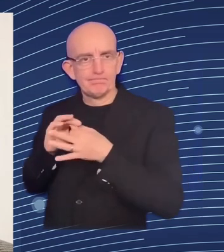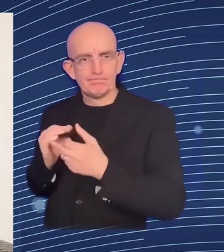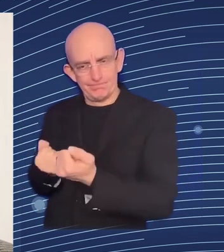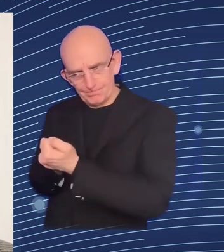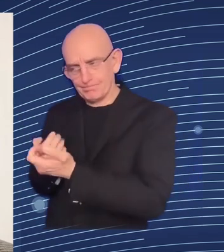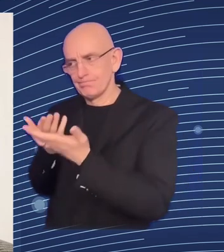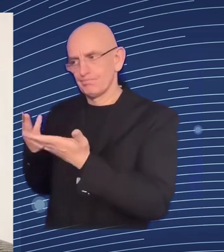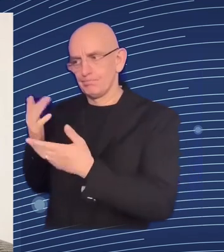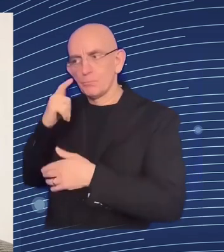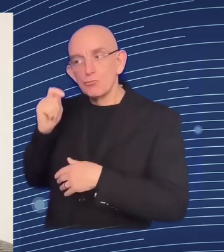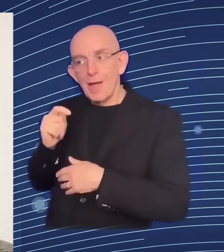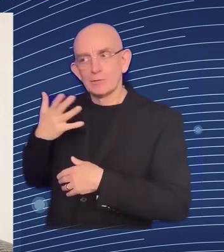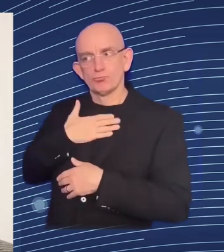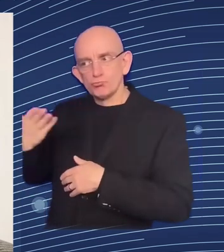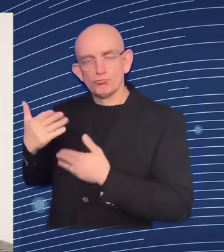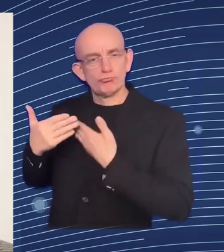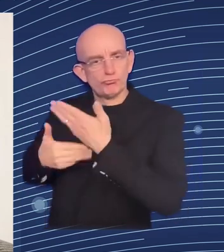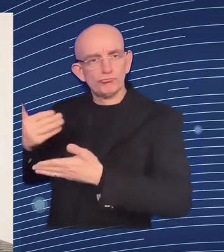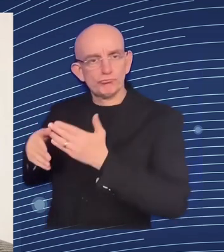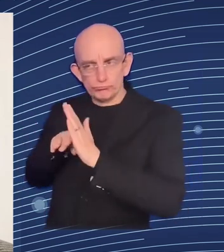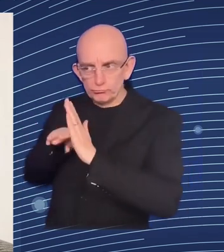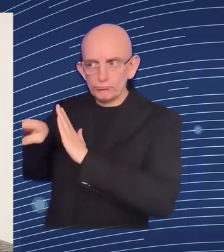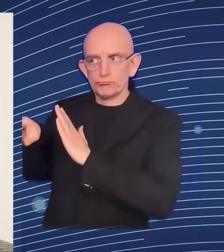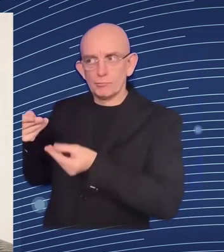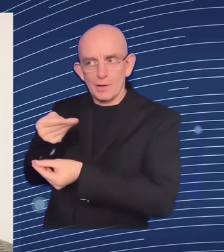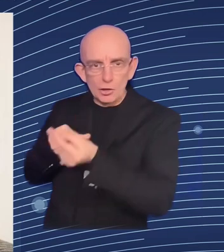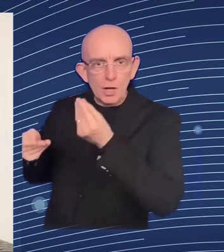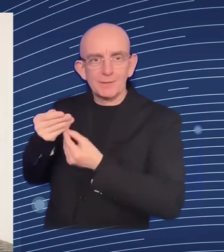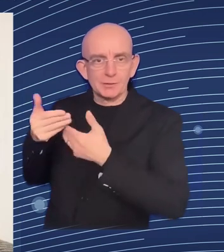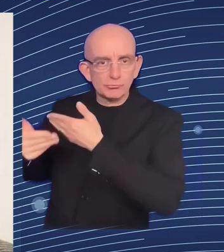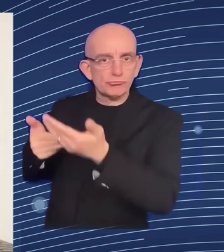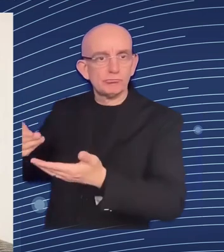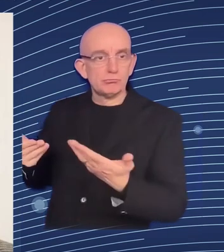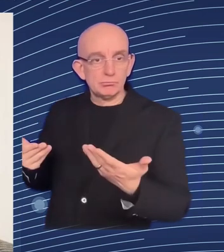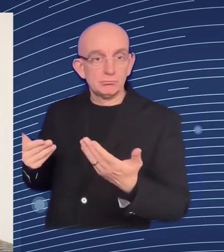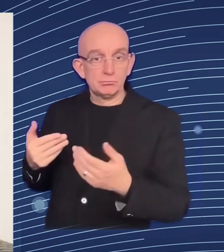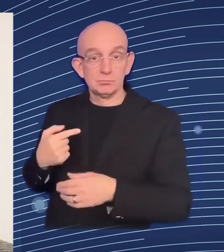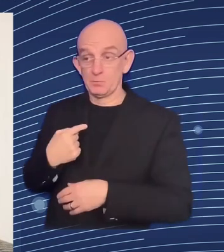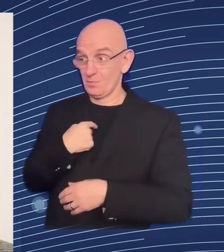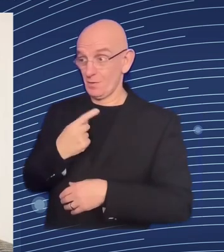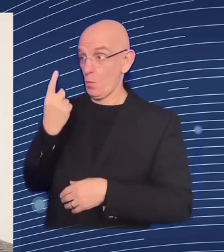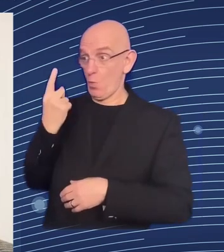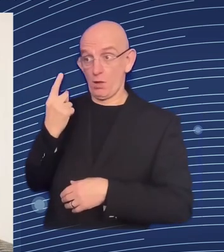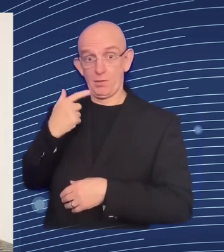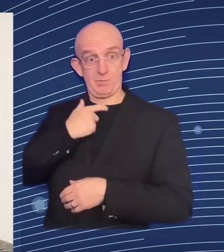but what i've heard and what i've seen is that this country in terms of digital